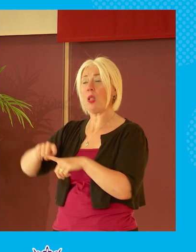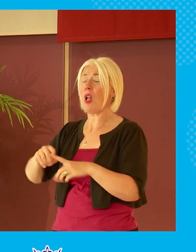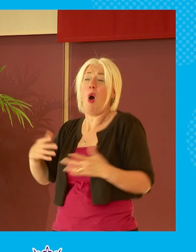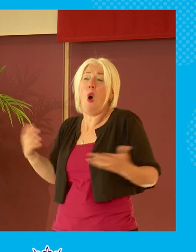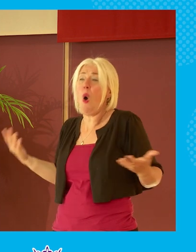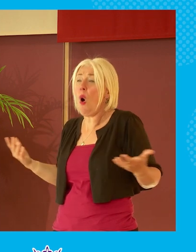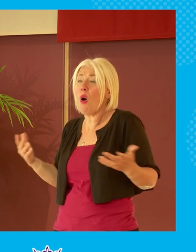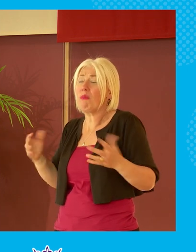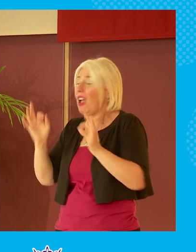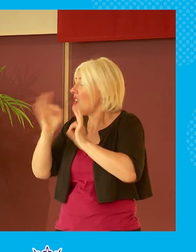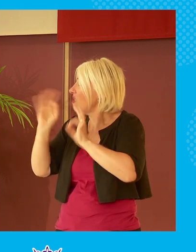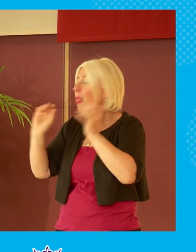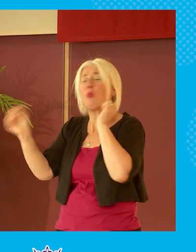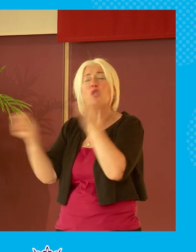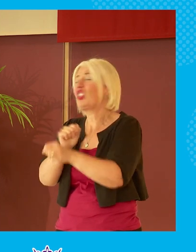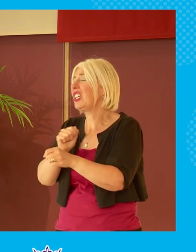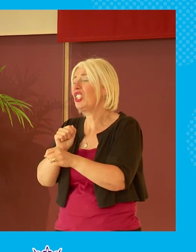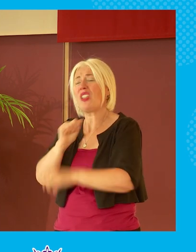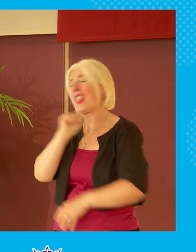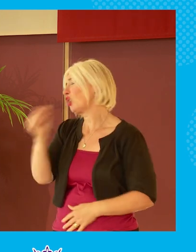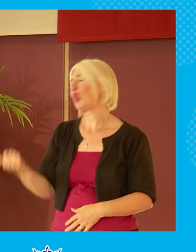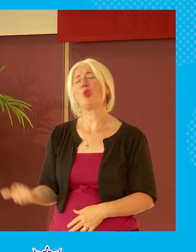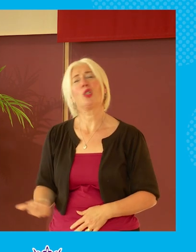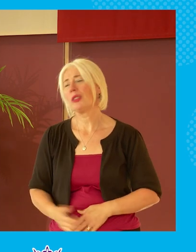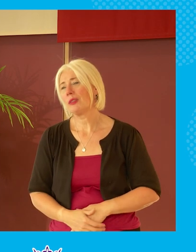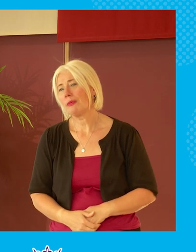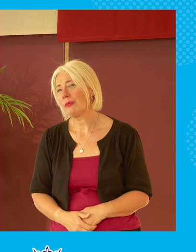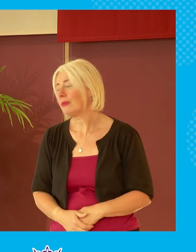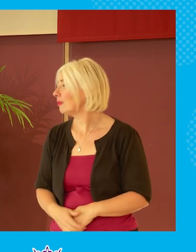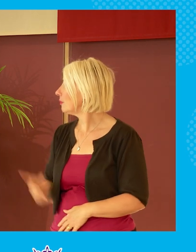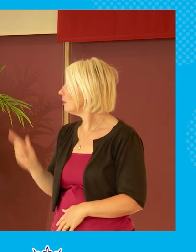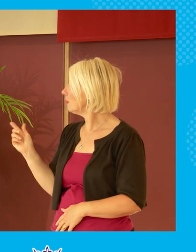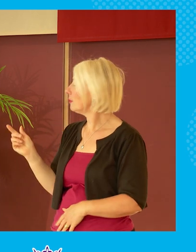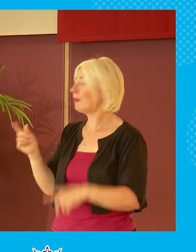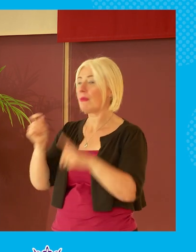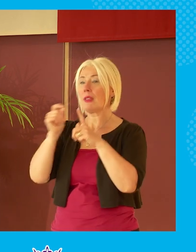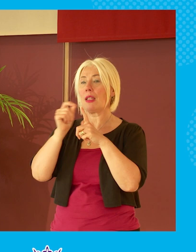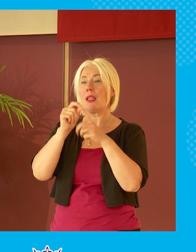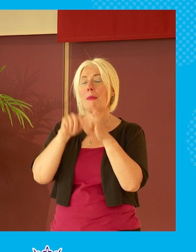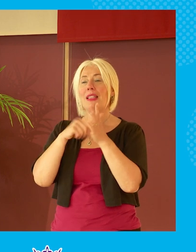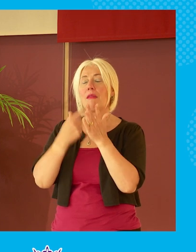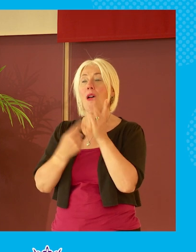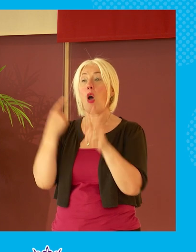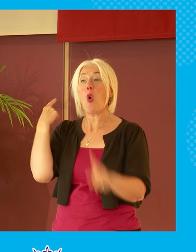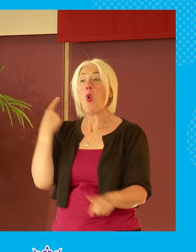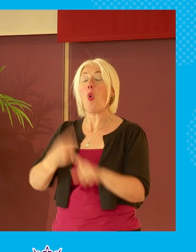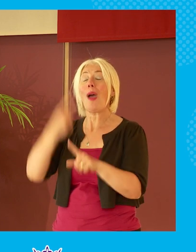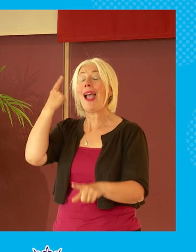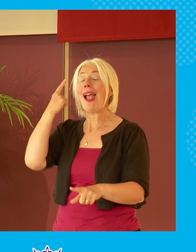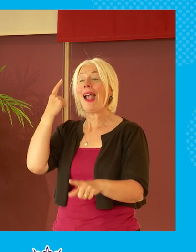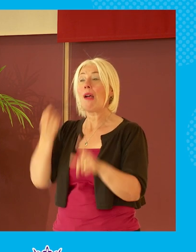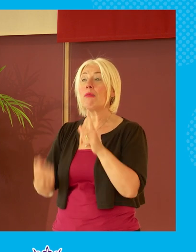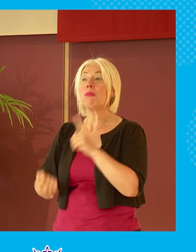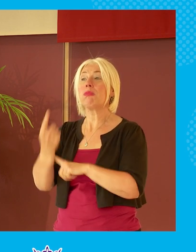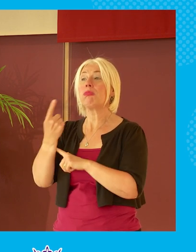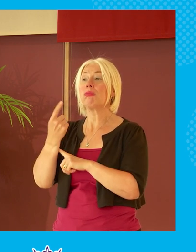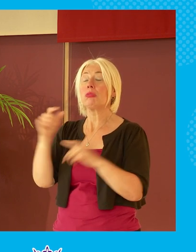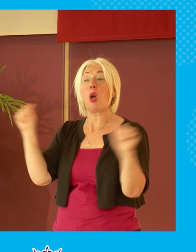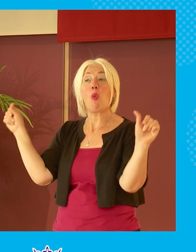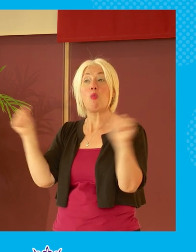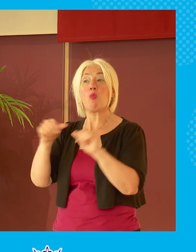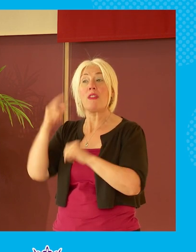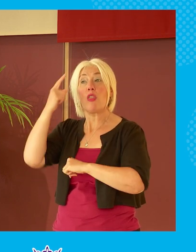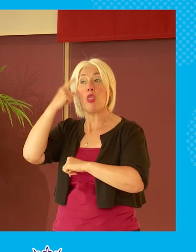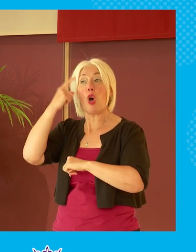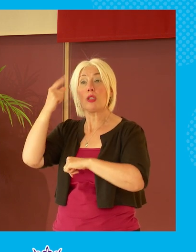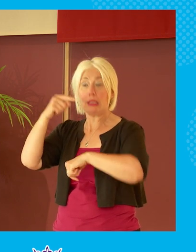never going to change and that's not good thank you peter i'm going to give you a quick opportunity to jump in with um some very brief thoughts on